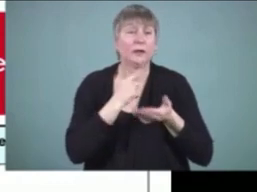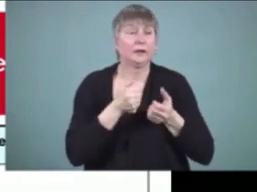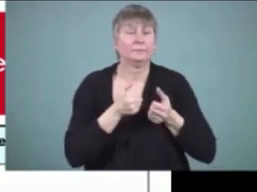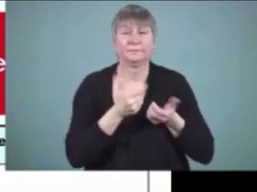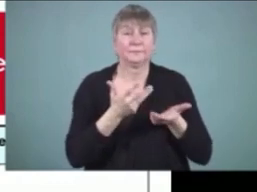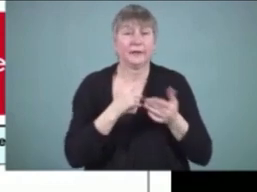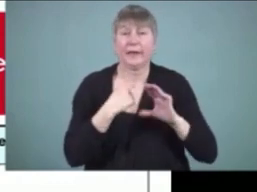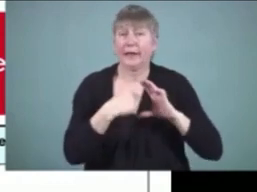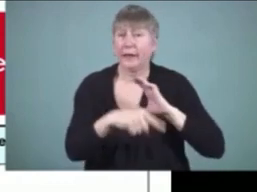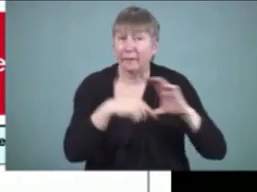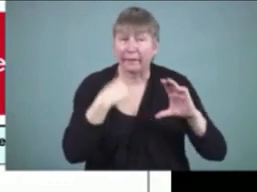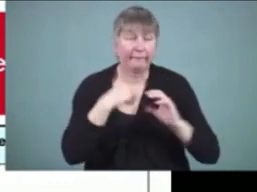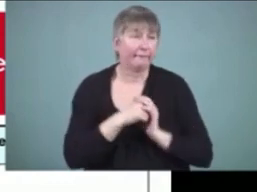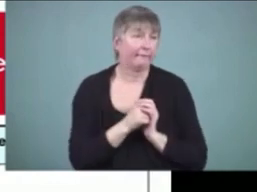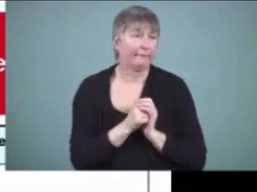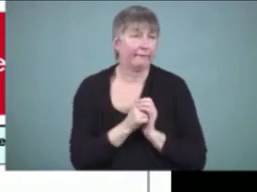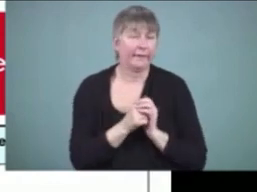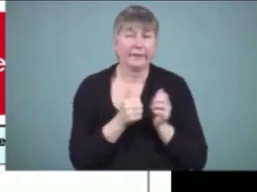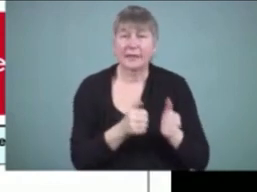email and texting.